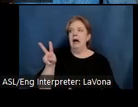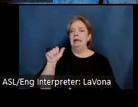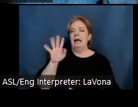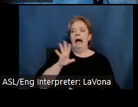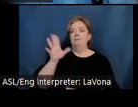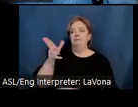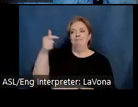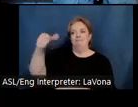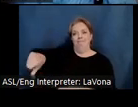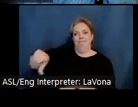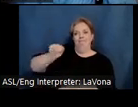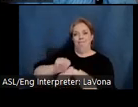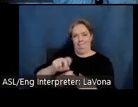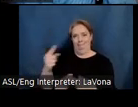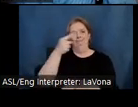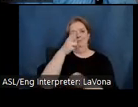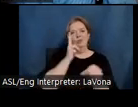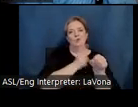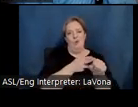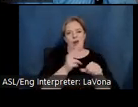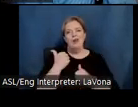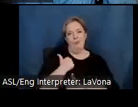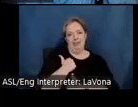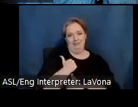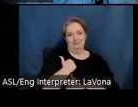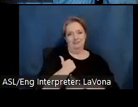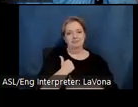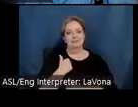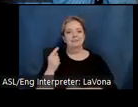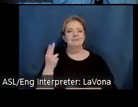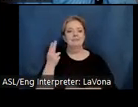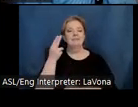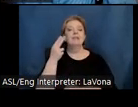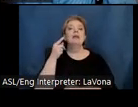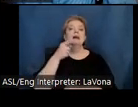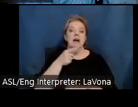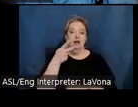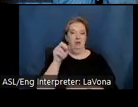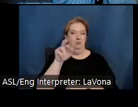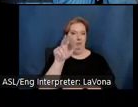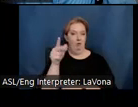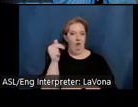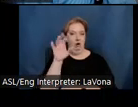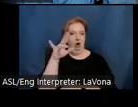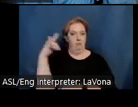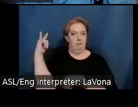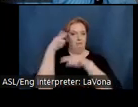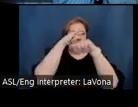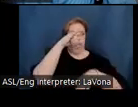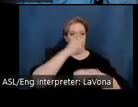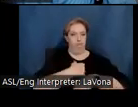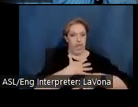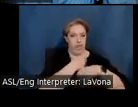After the bombing of Pearl Harbor, Sam found himself assigned to the Aleutian Islands, where his skills in photography,